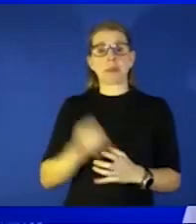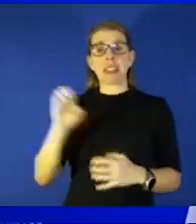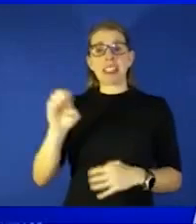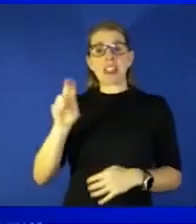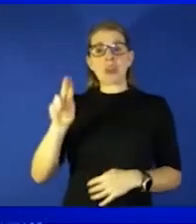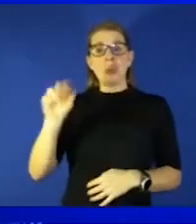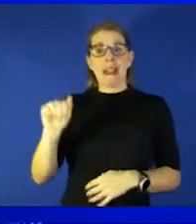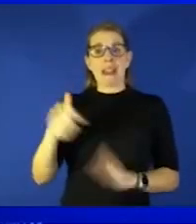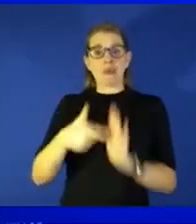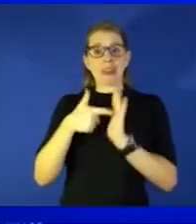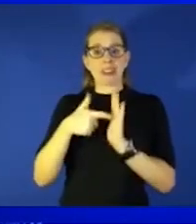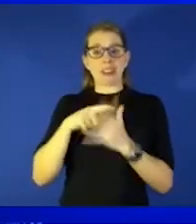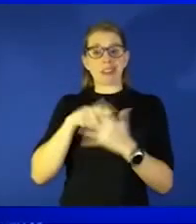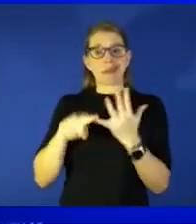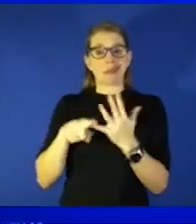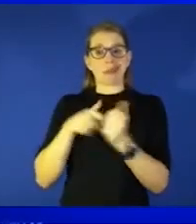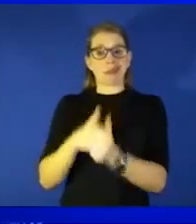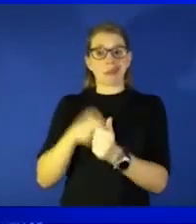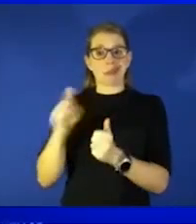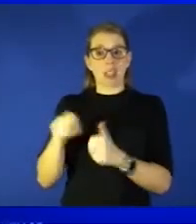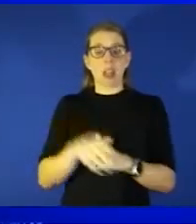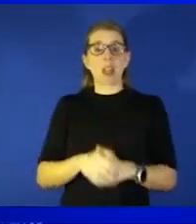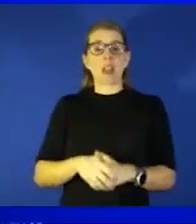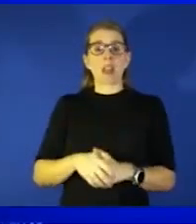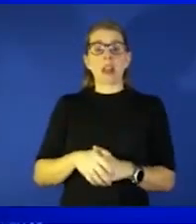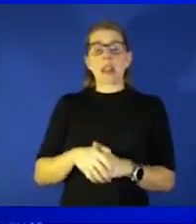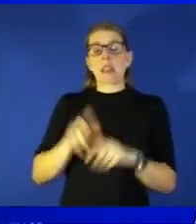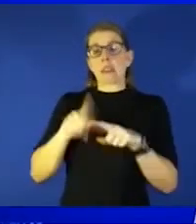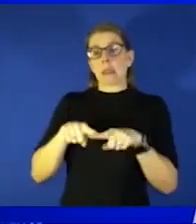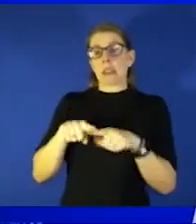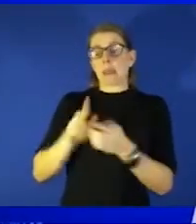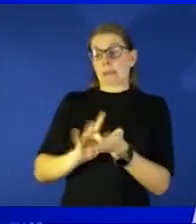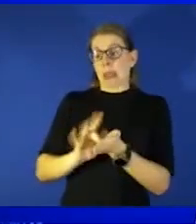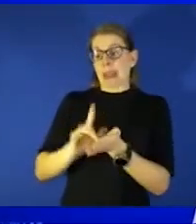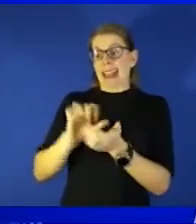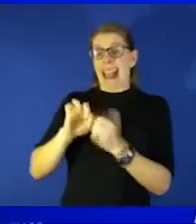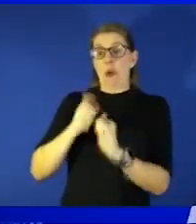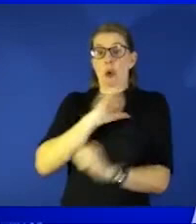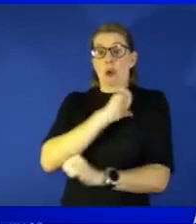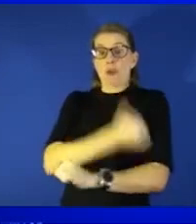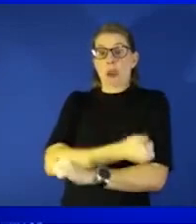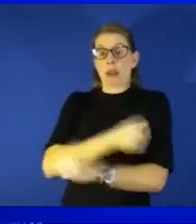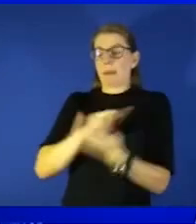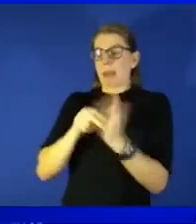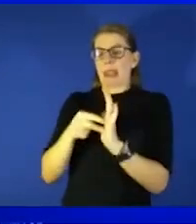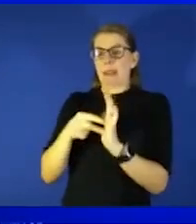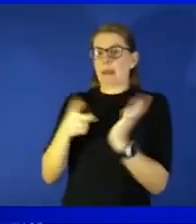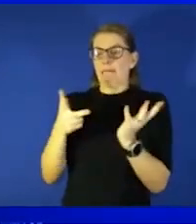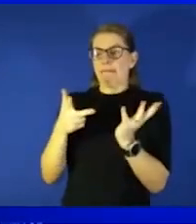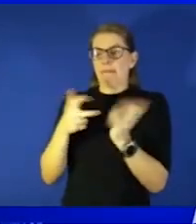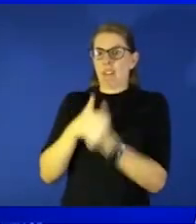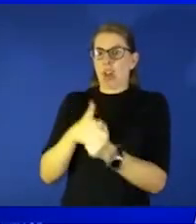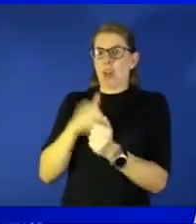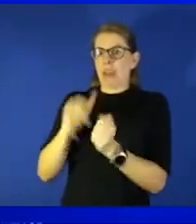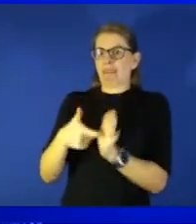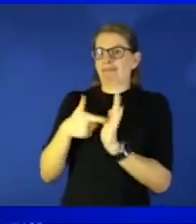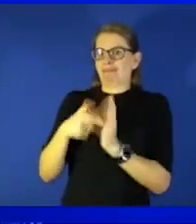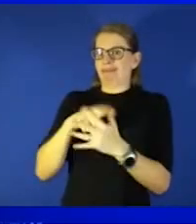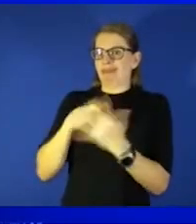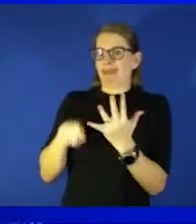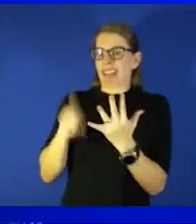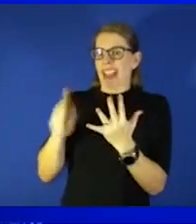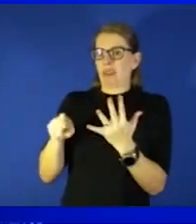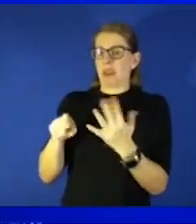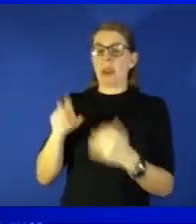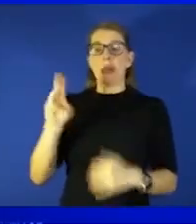so based on how the medicine was authorized we have to stick with those criteria in addition the monoclonal